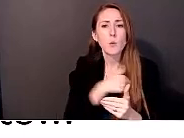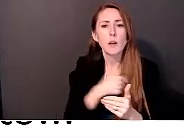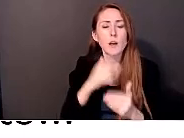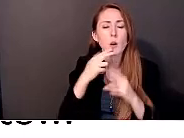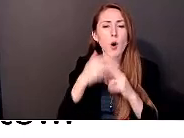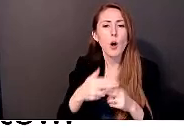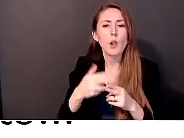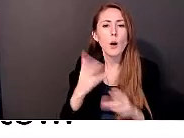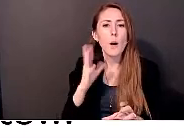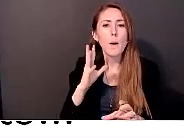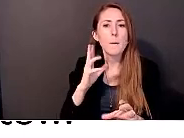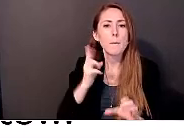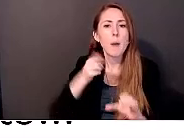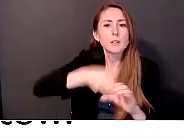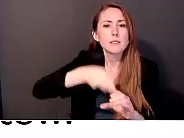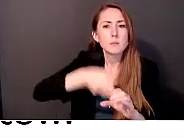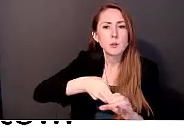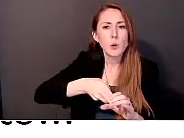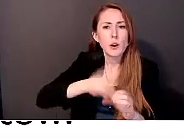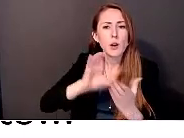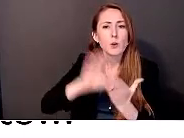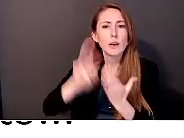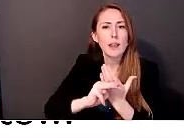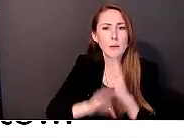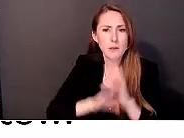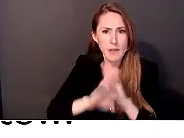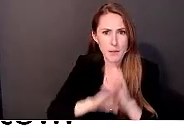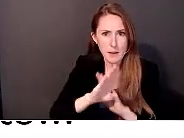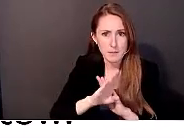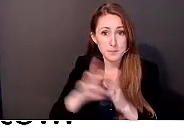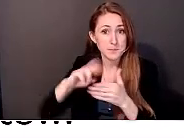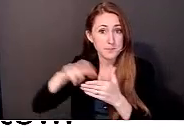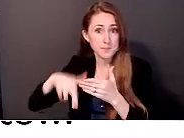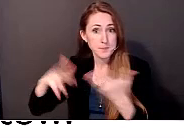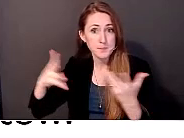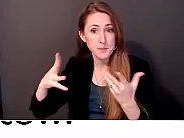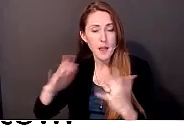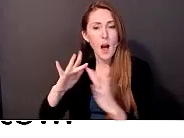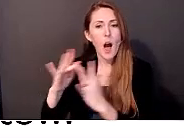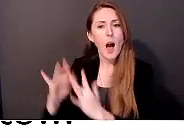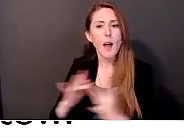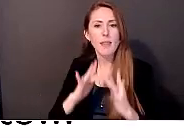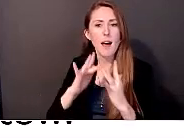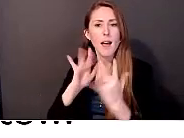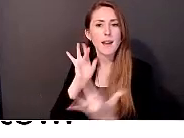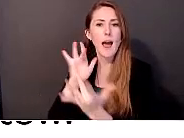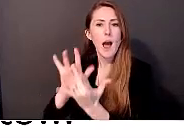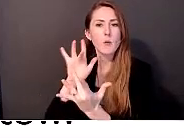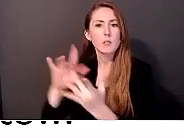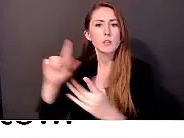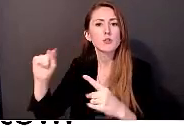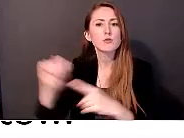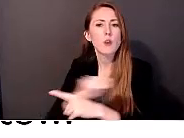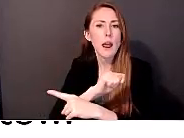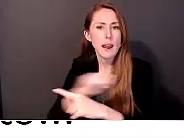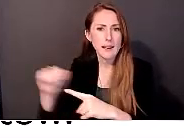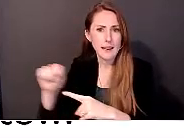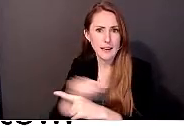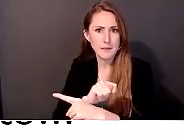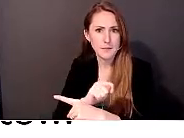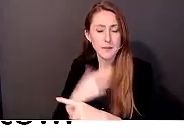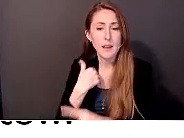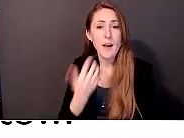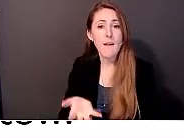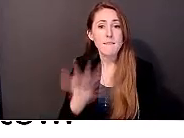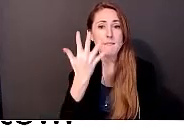Um, and this resulted in an online outreach training that, um, has five sections